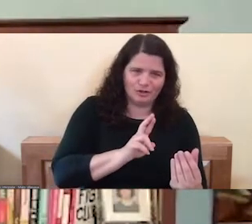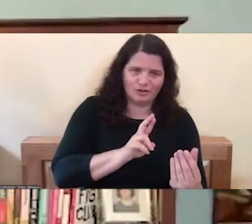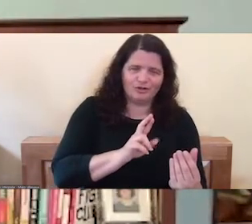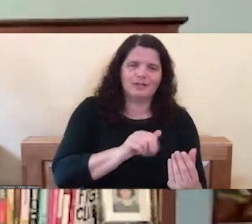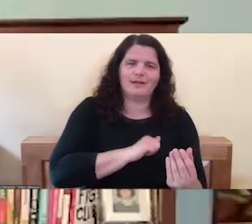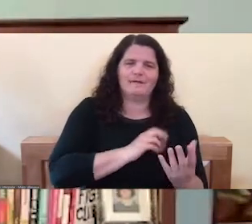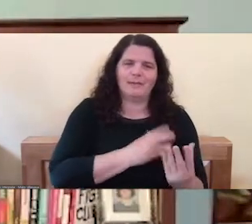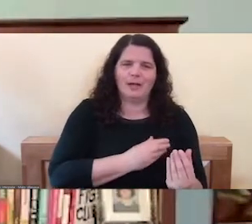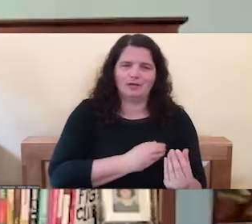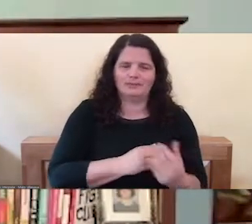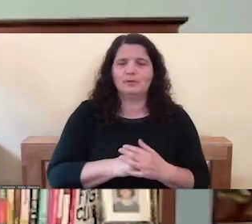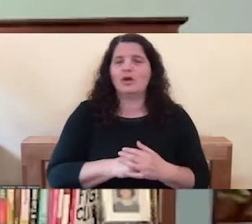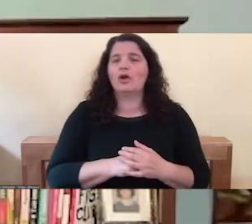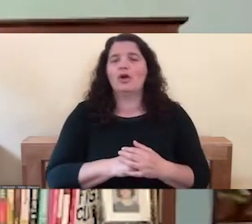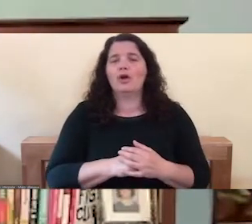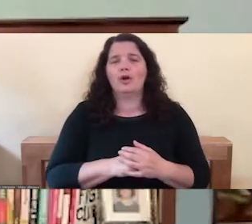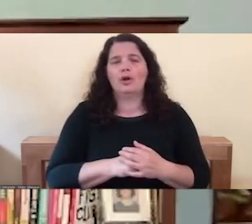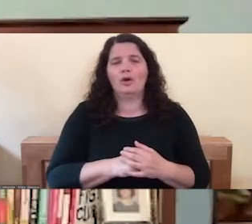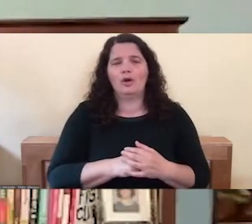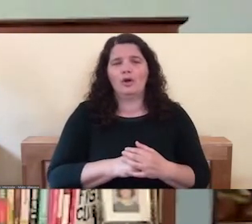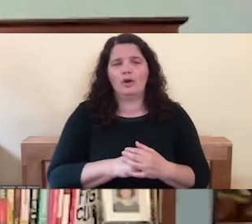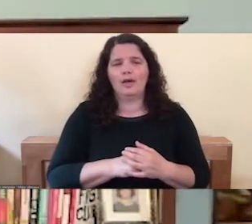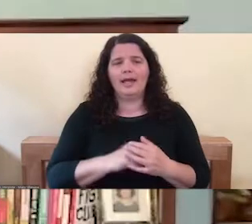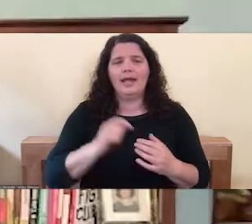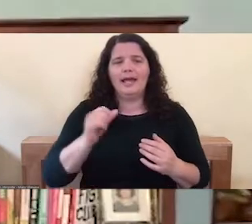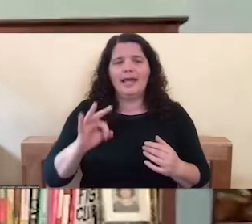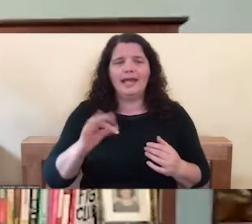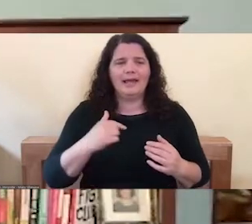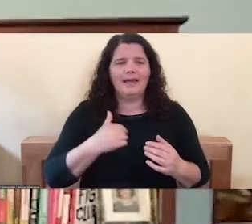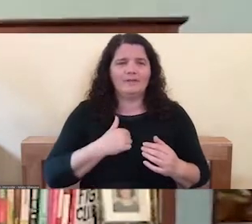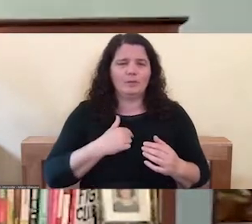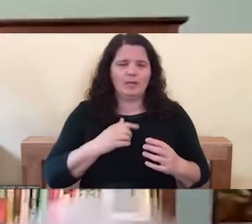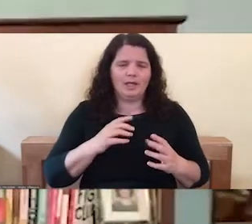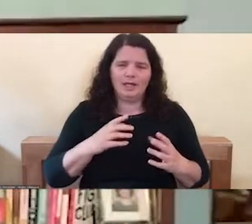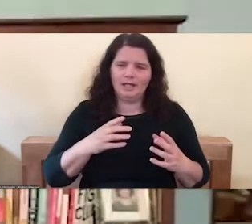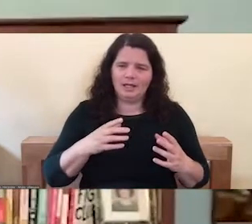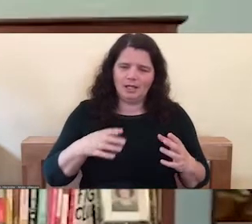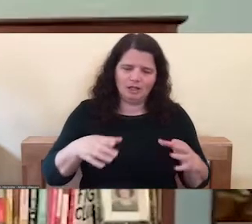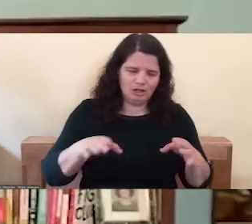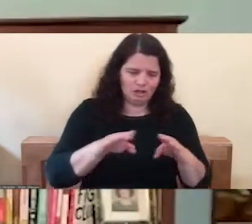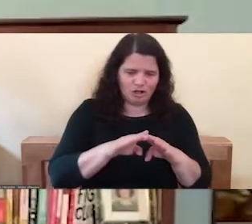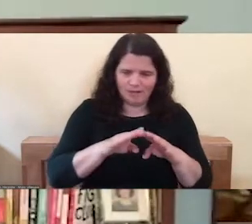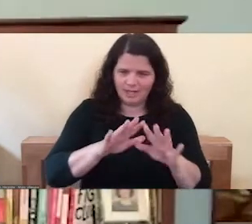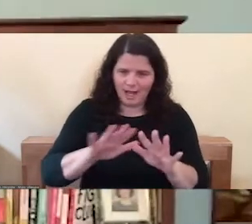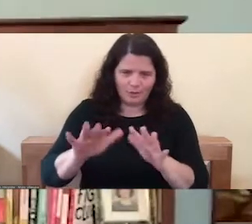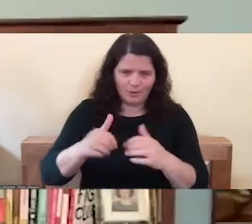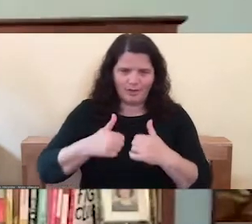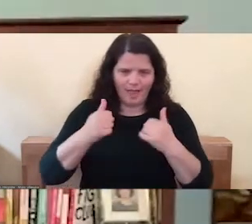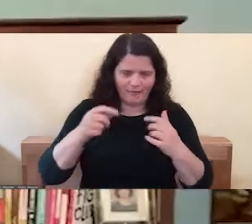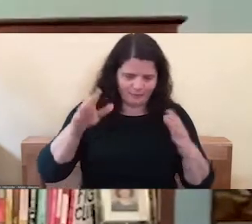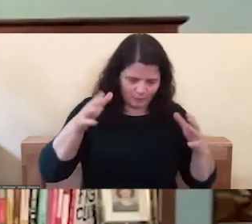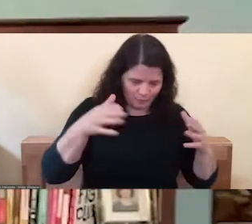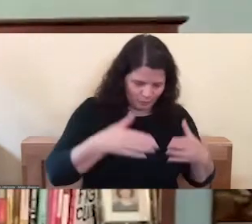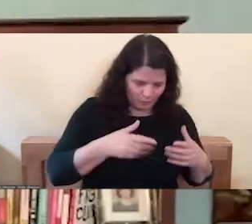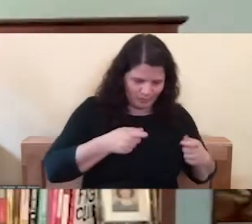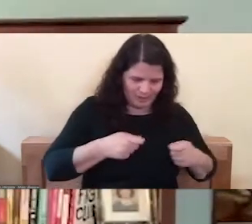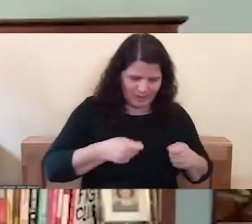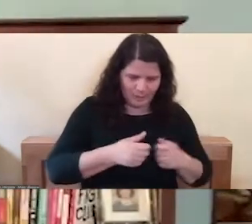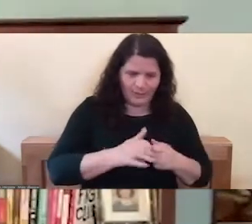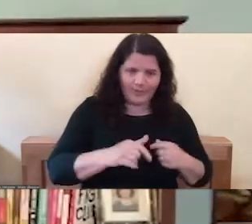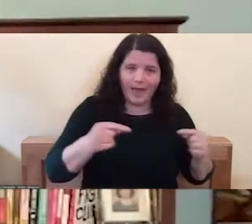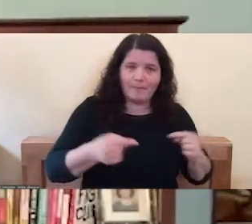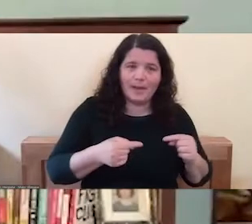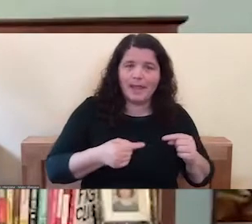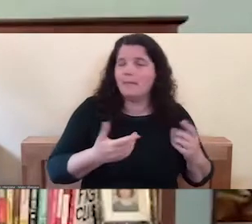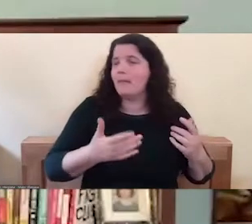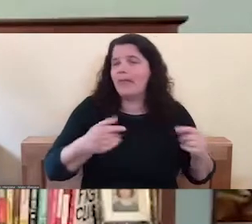down our hearts our whole life to kind of deal with the pain, could be early childhood trauma, it could be getting a lot of criticism, it could